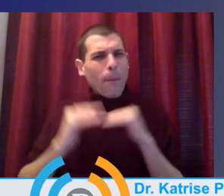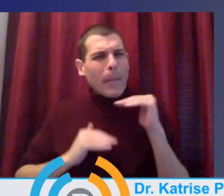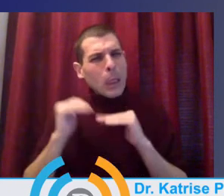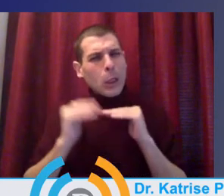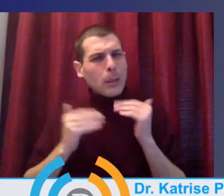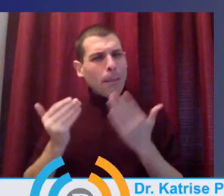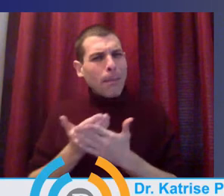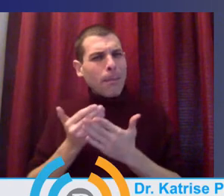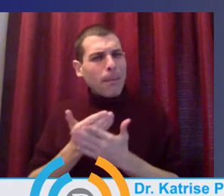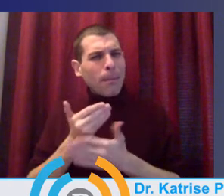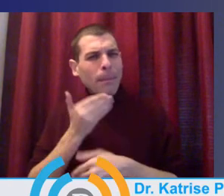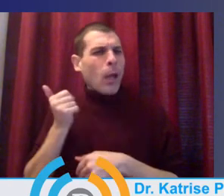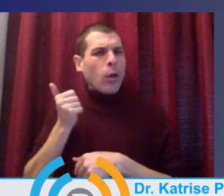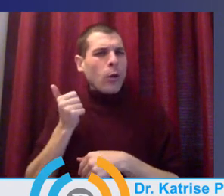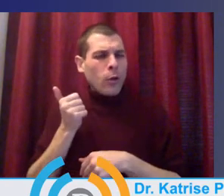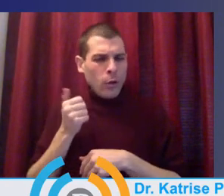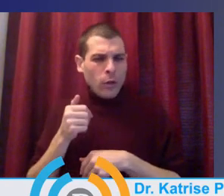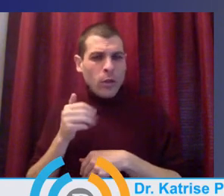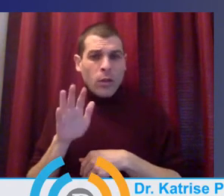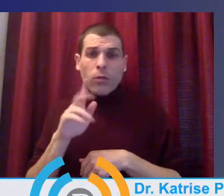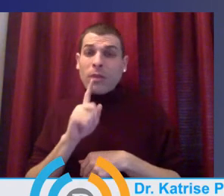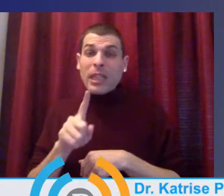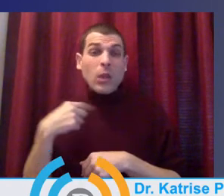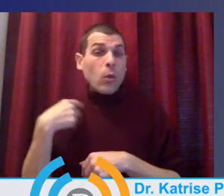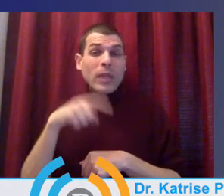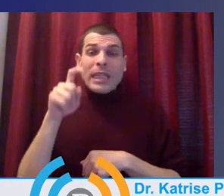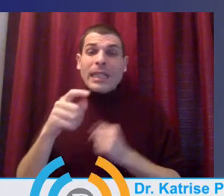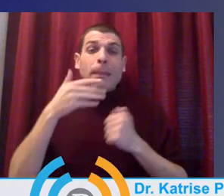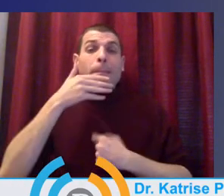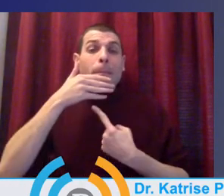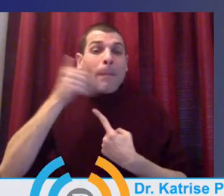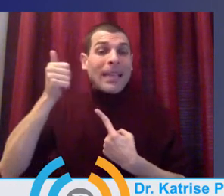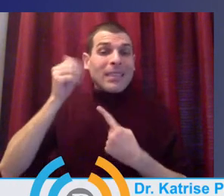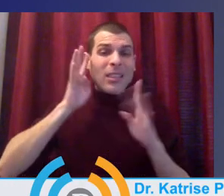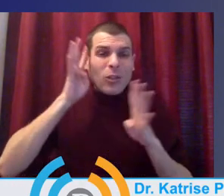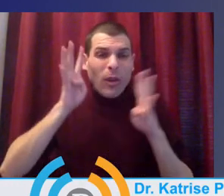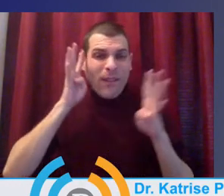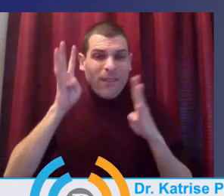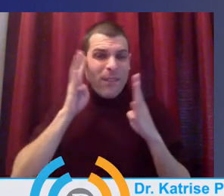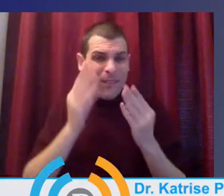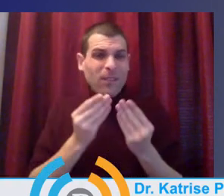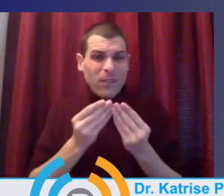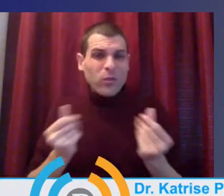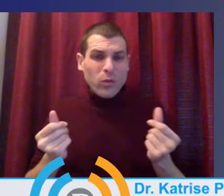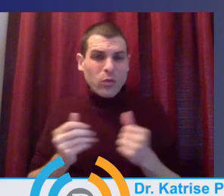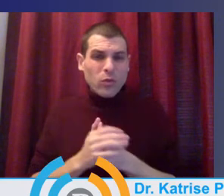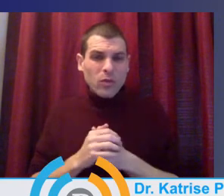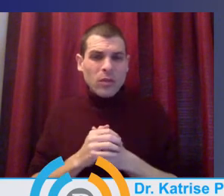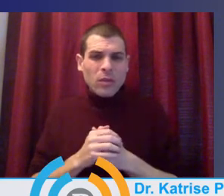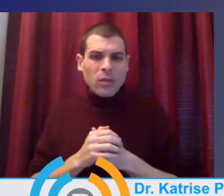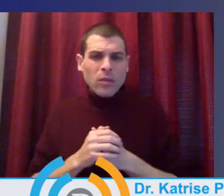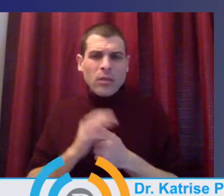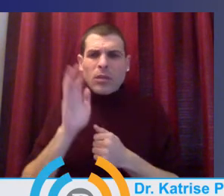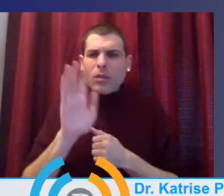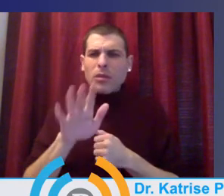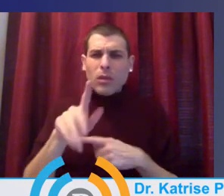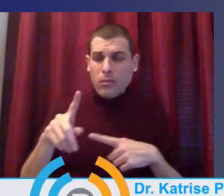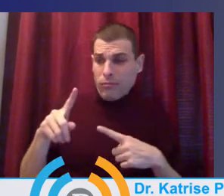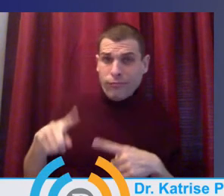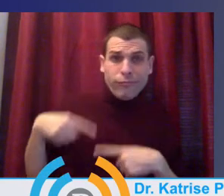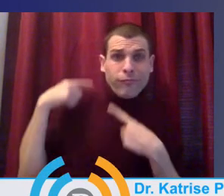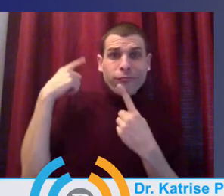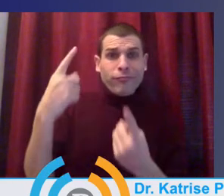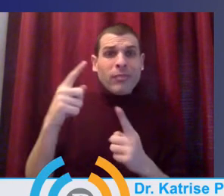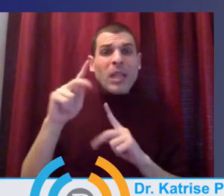that we use the best of our creative problem solving. How did we get here where we did not overly identify these groups of